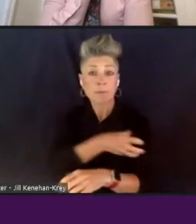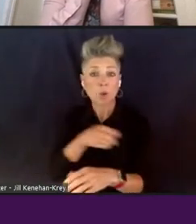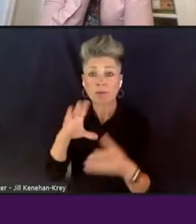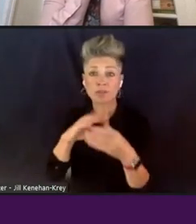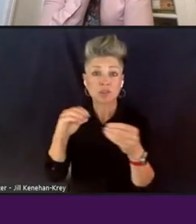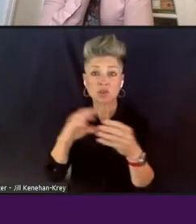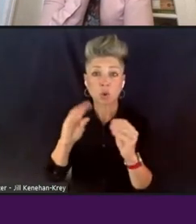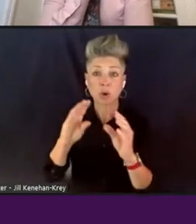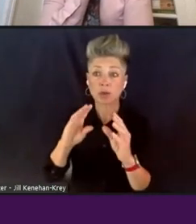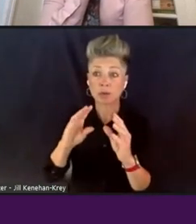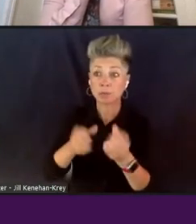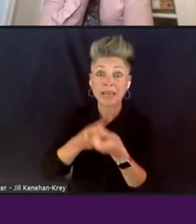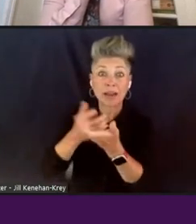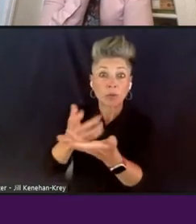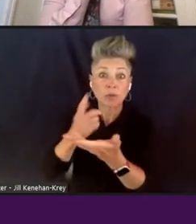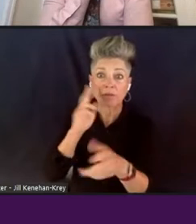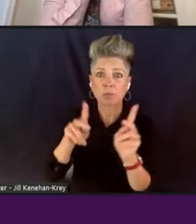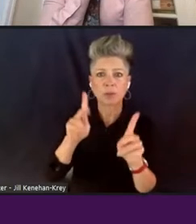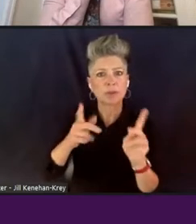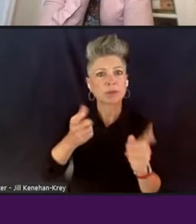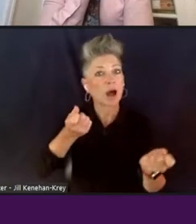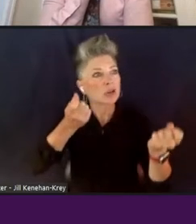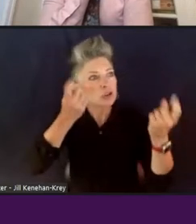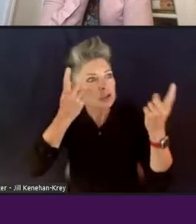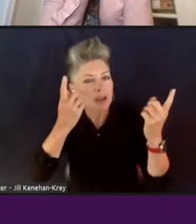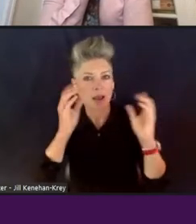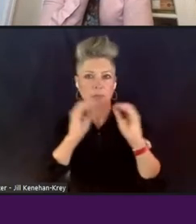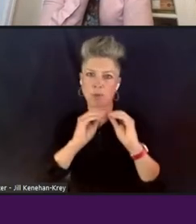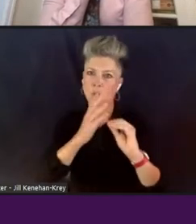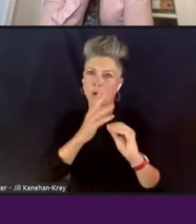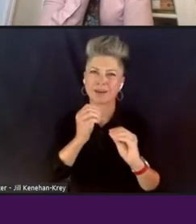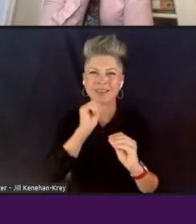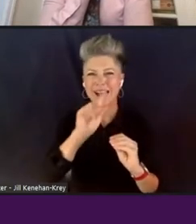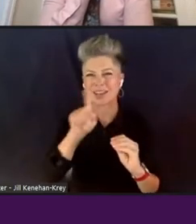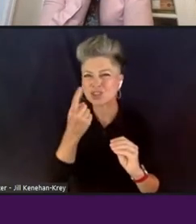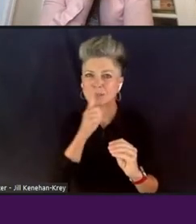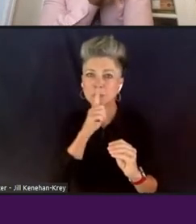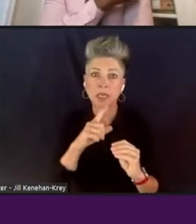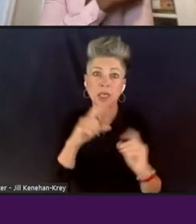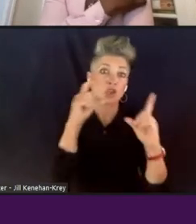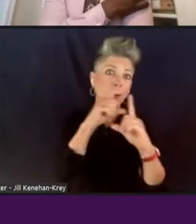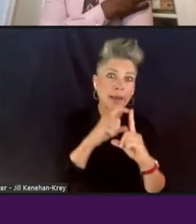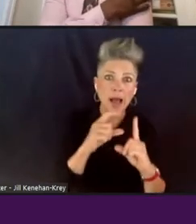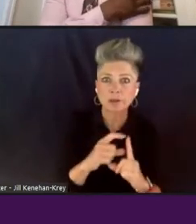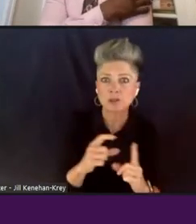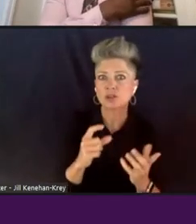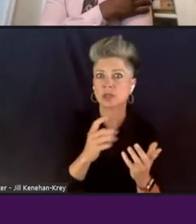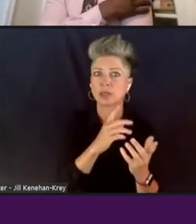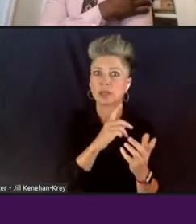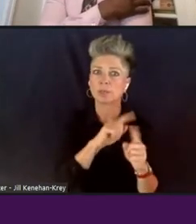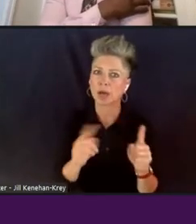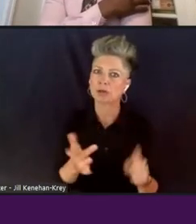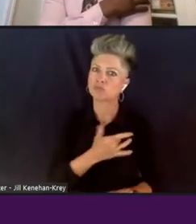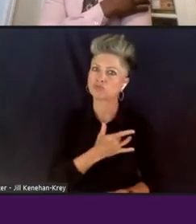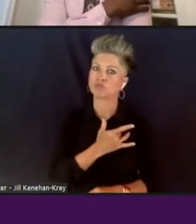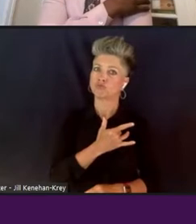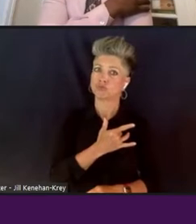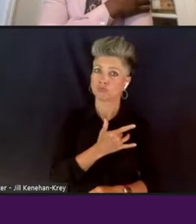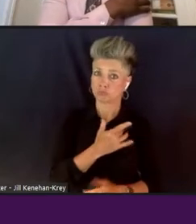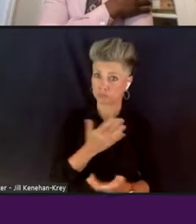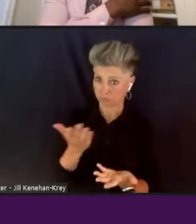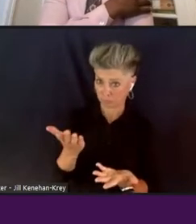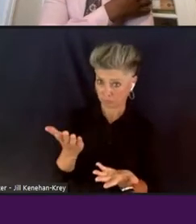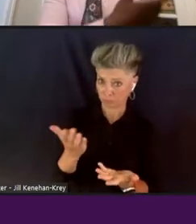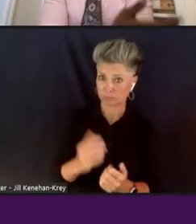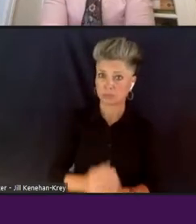this more and not just have it be terms and terminology and yeah. So over to you, Latonya.